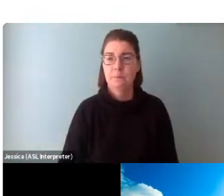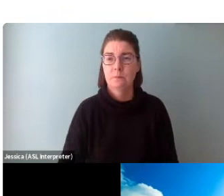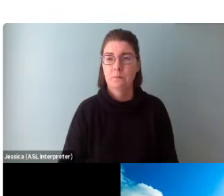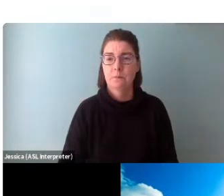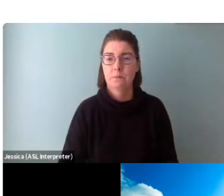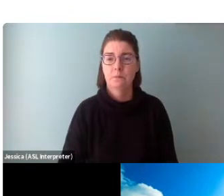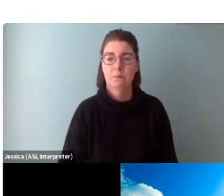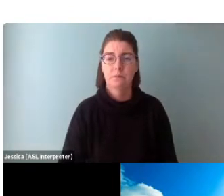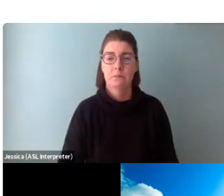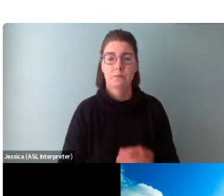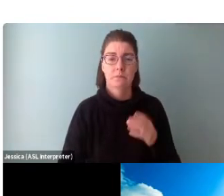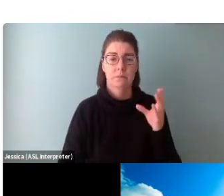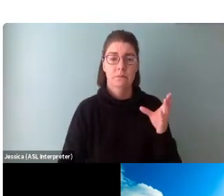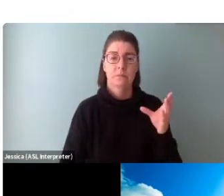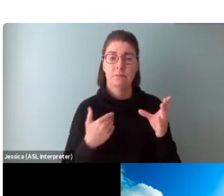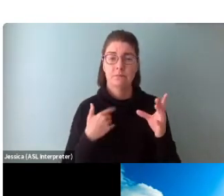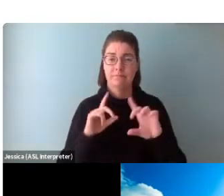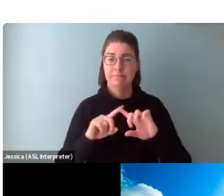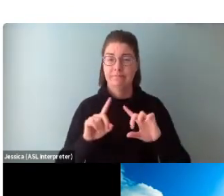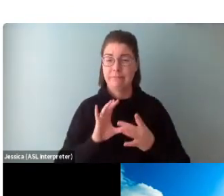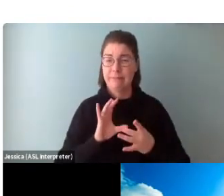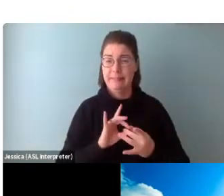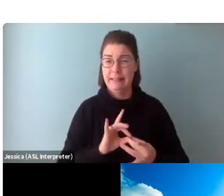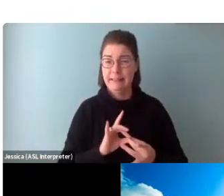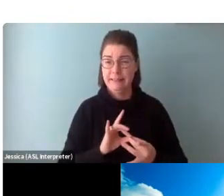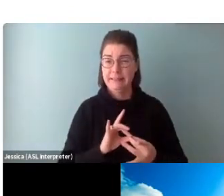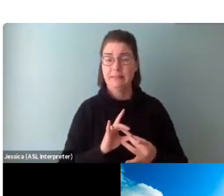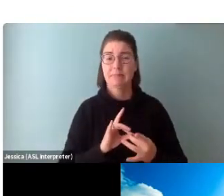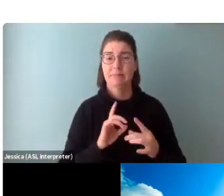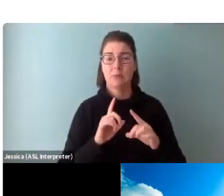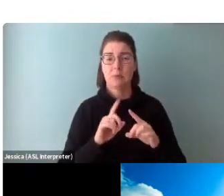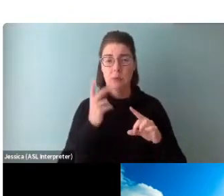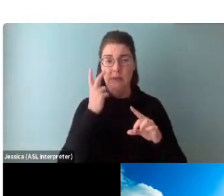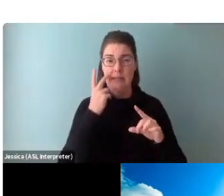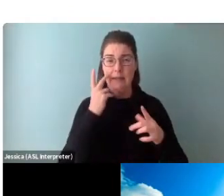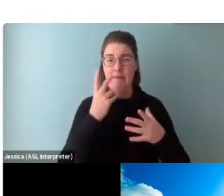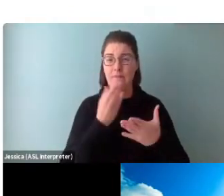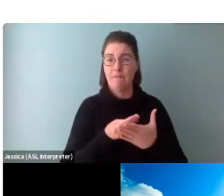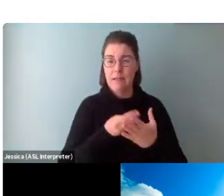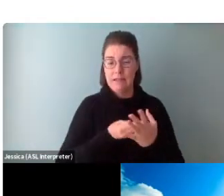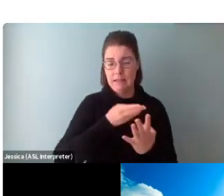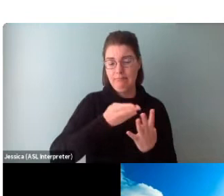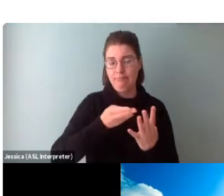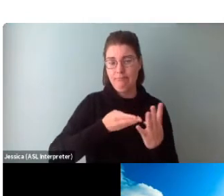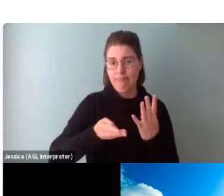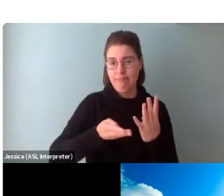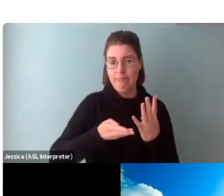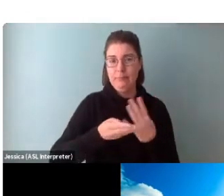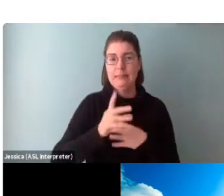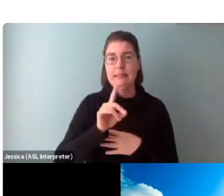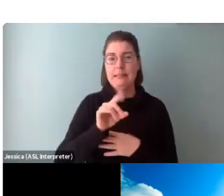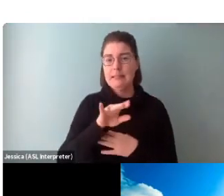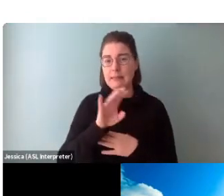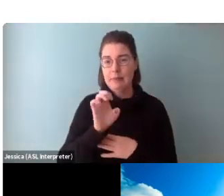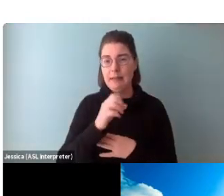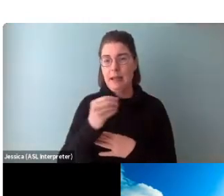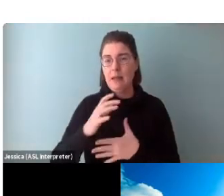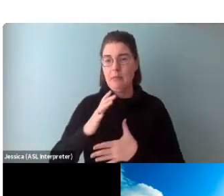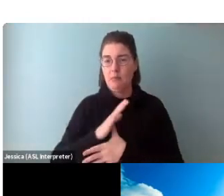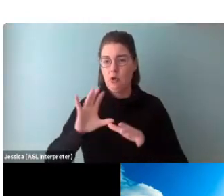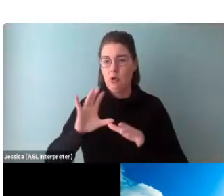Here we see links to pages where the grants are organized by funding stream, discipline, and priority group.